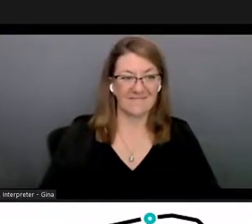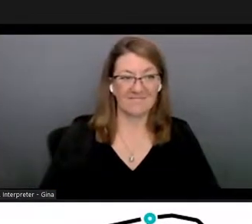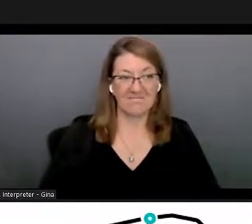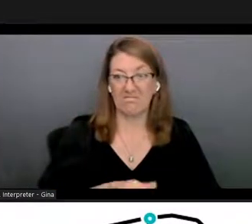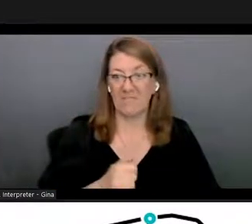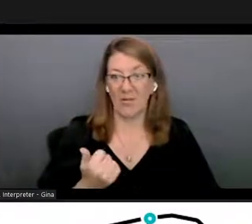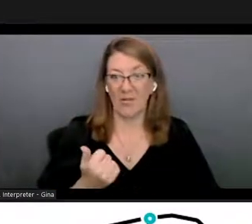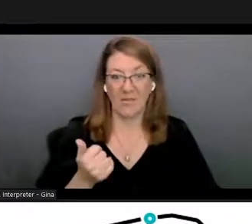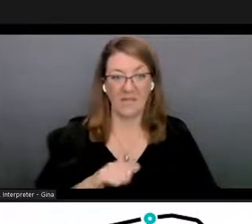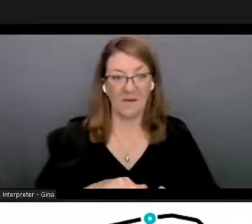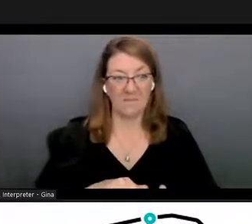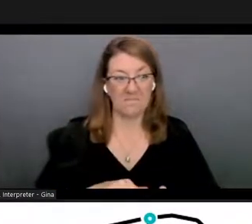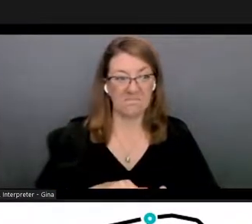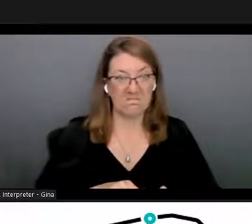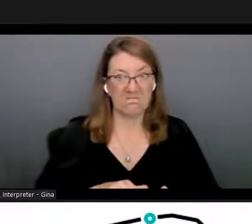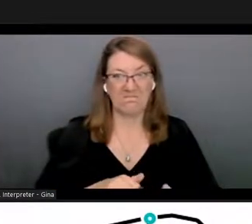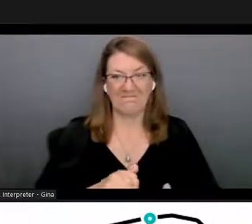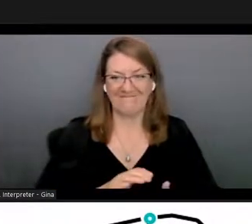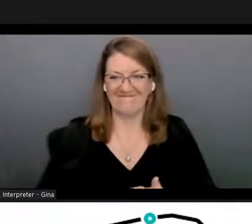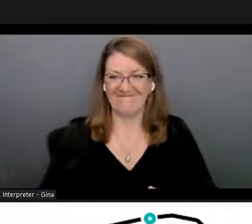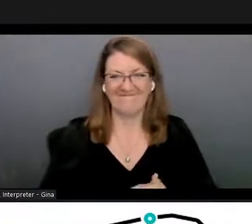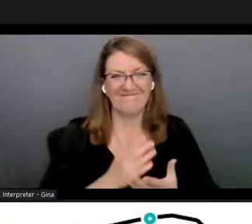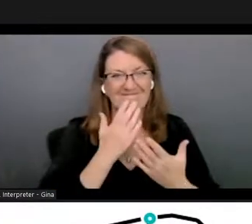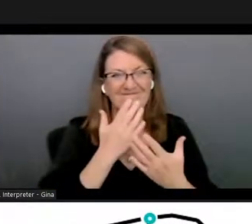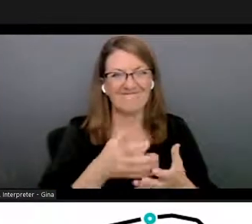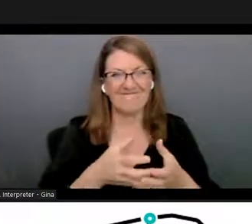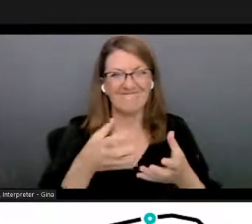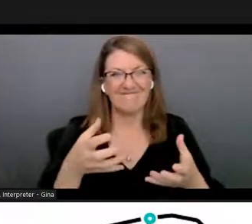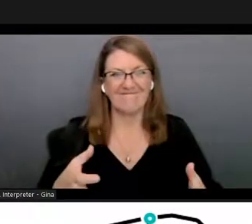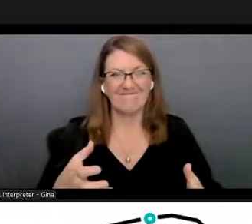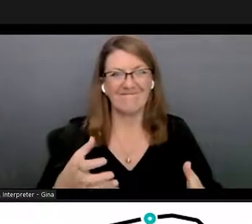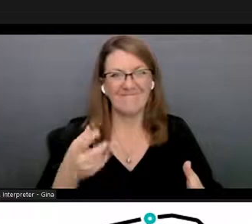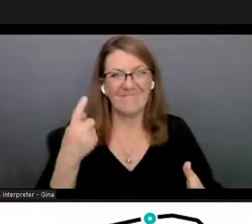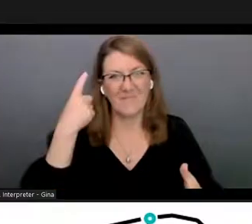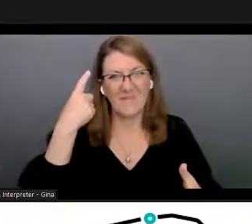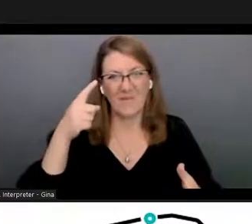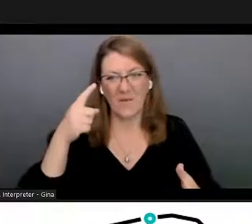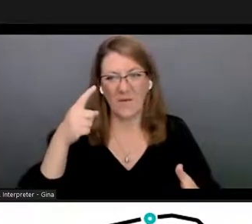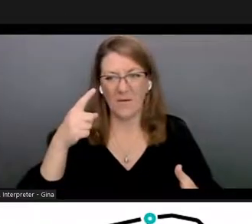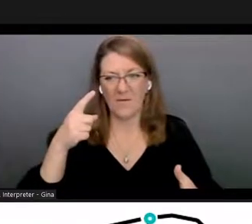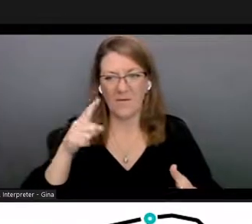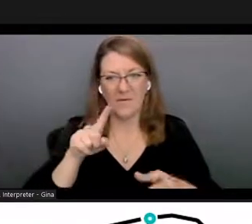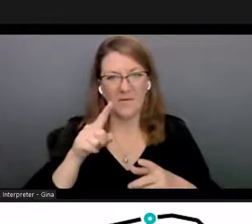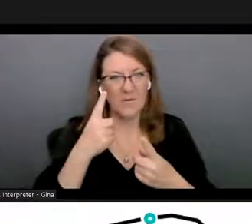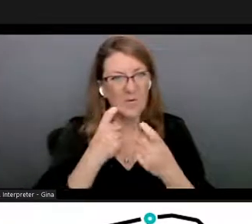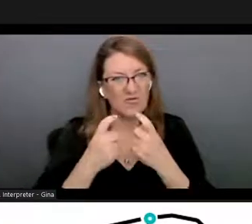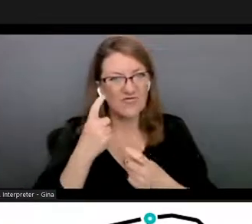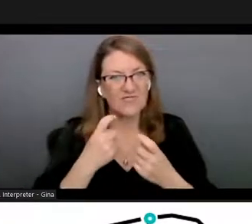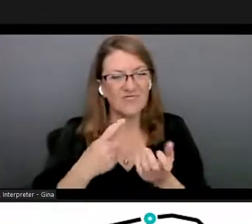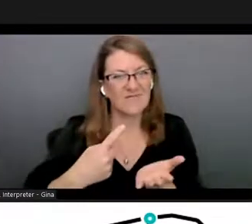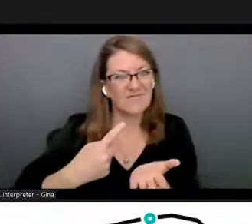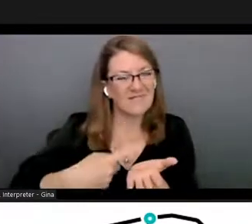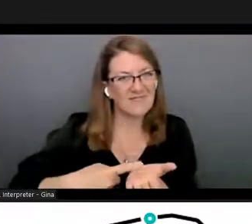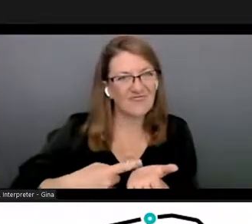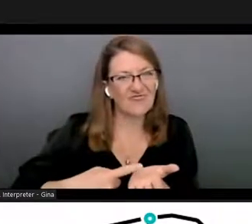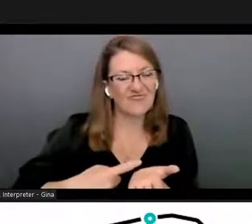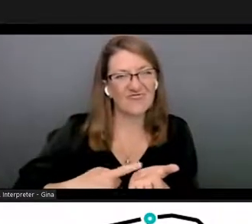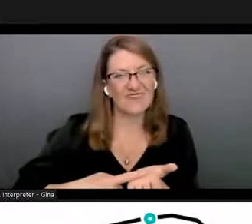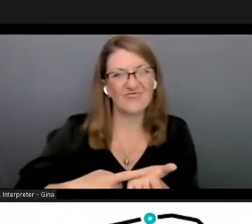that i think yeah thank you so much for the questions and the discussion and